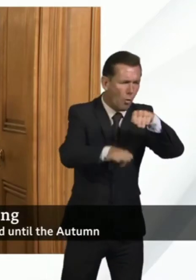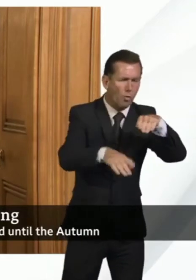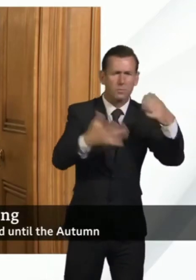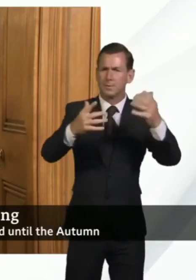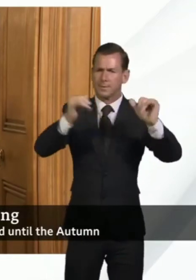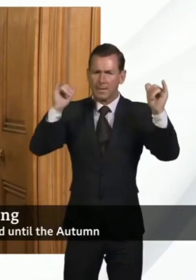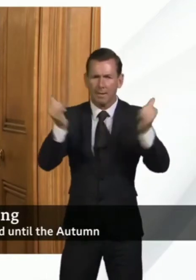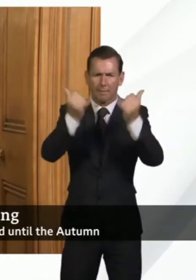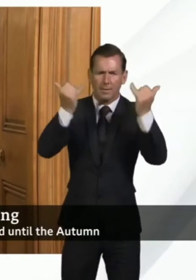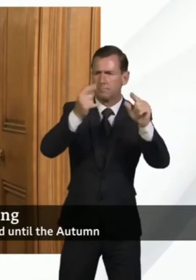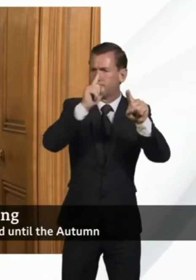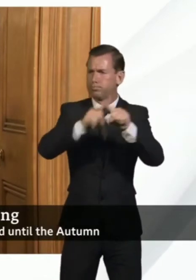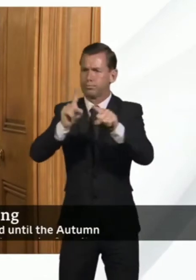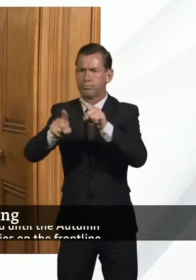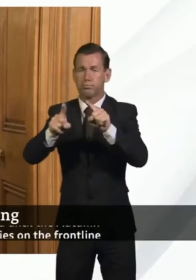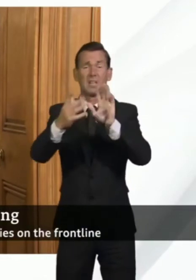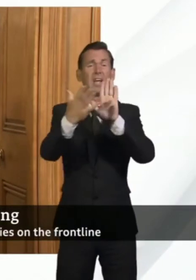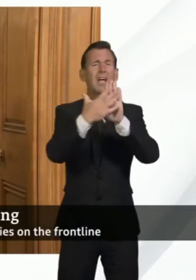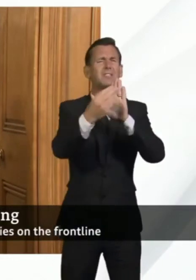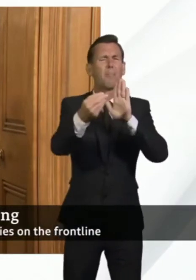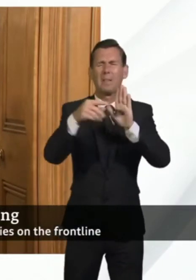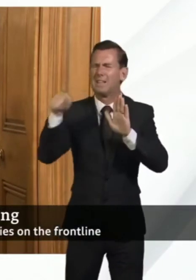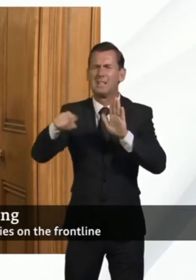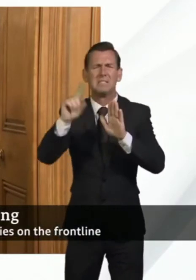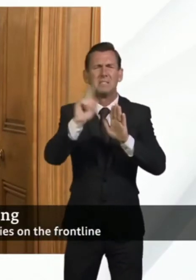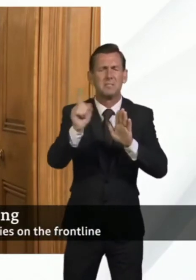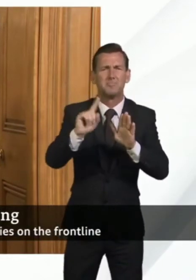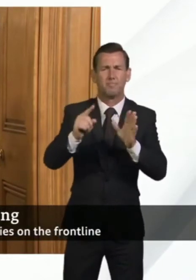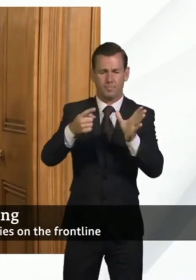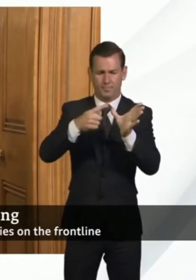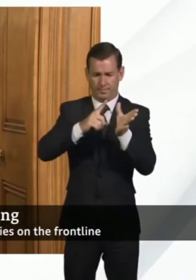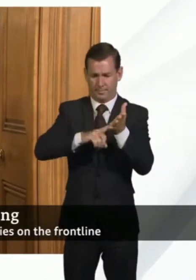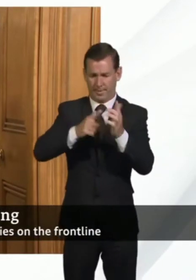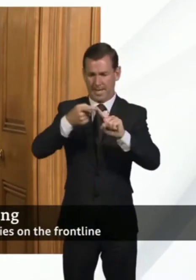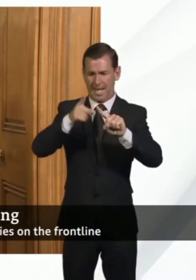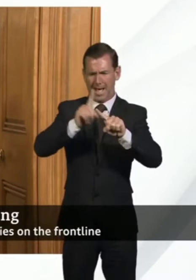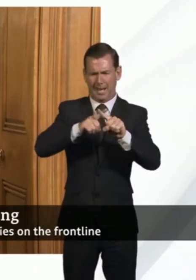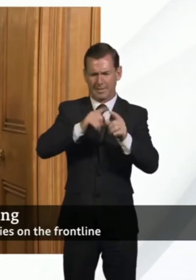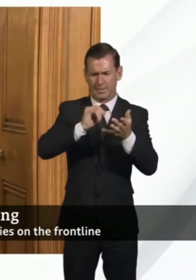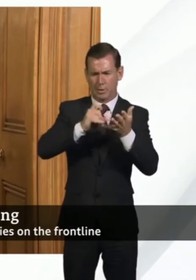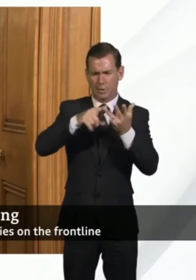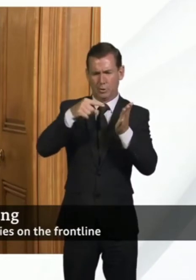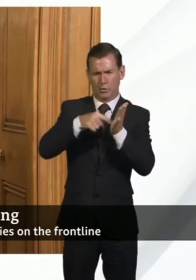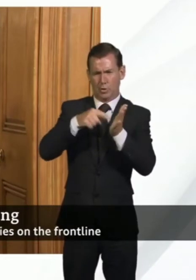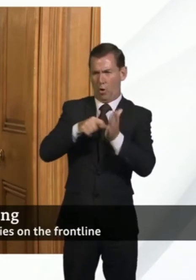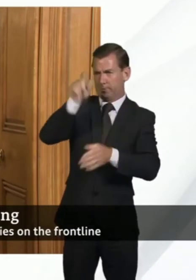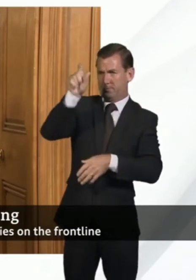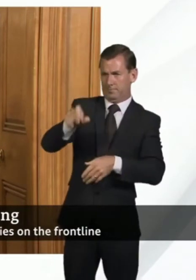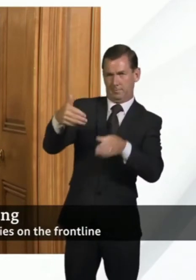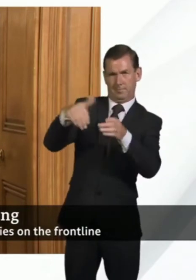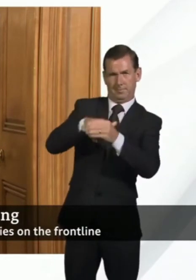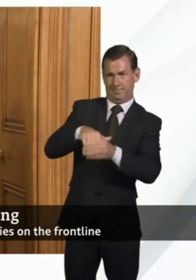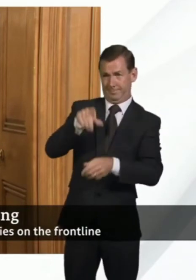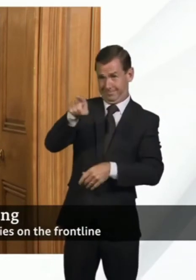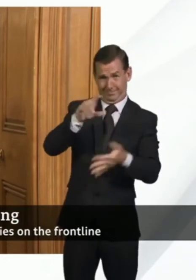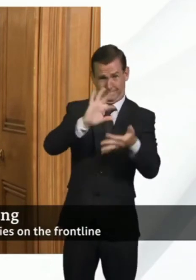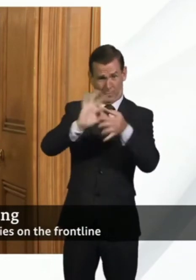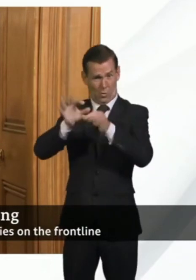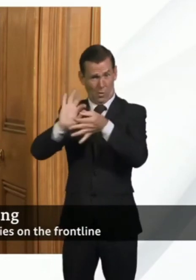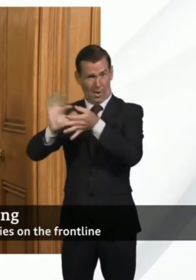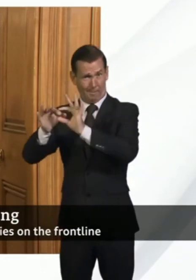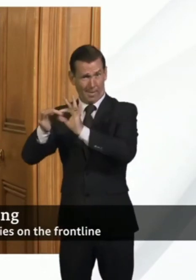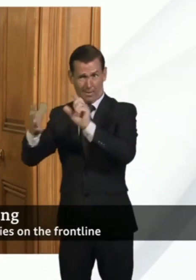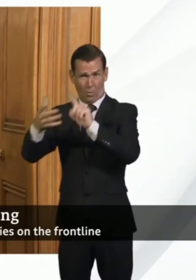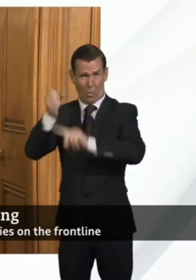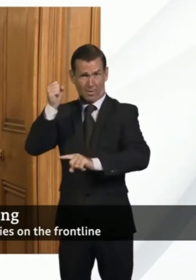And just to give a few examples, it includes Alex Scott, a former Lioness and Olympian, and now an award-winning